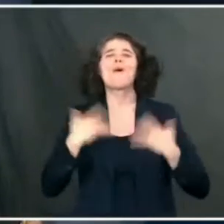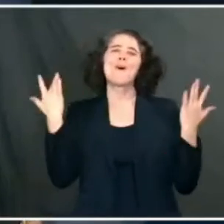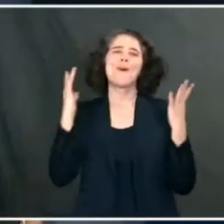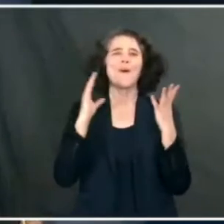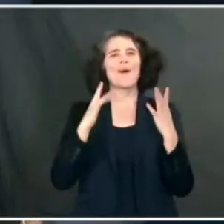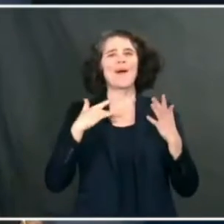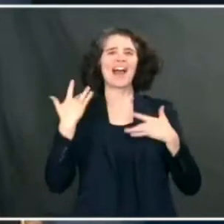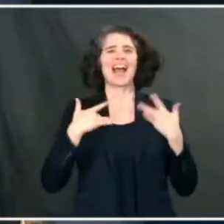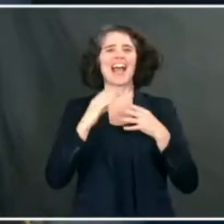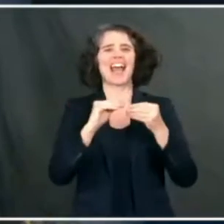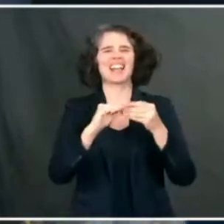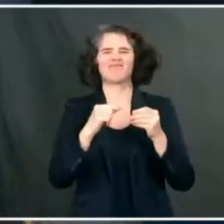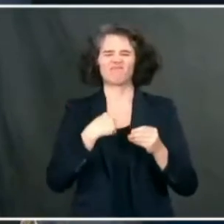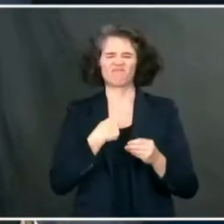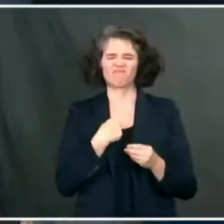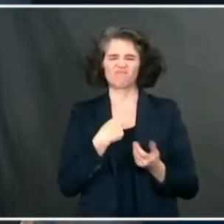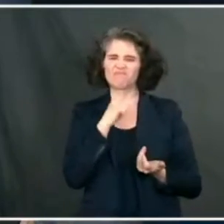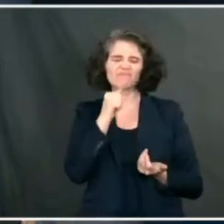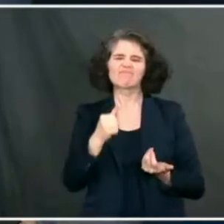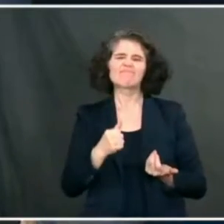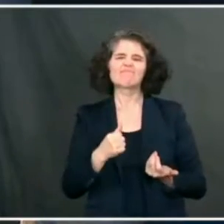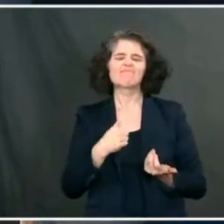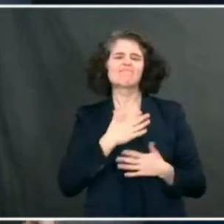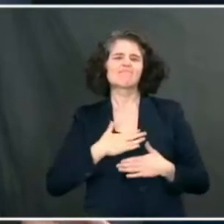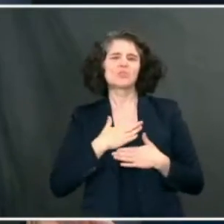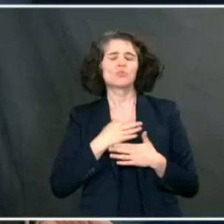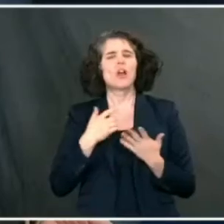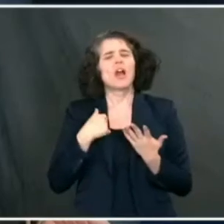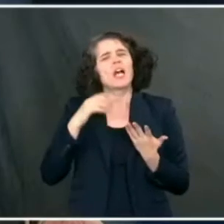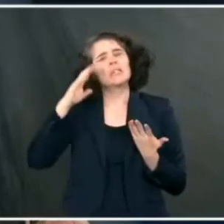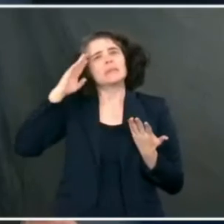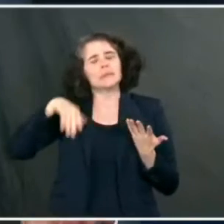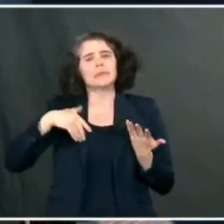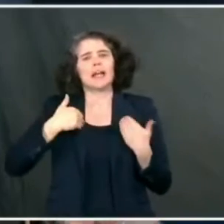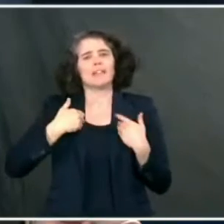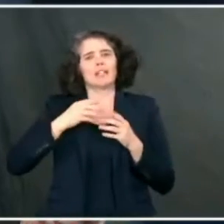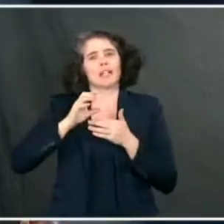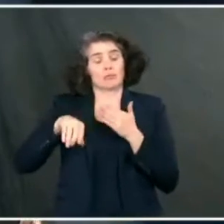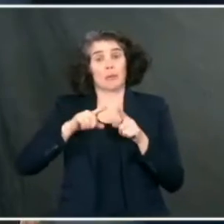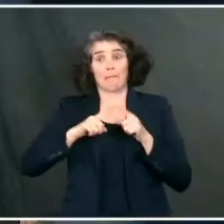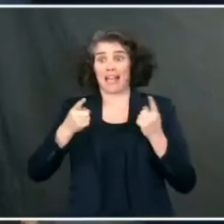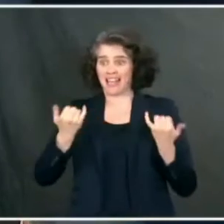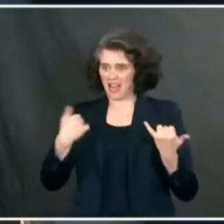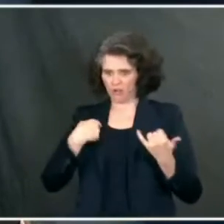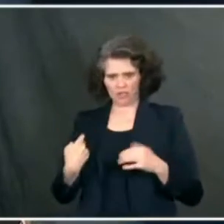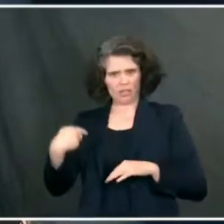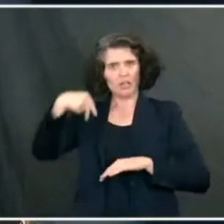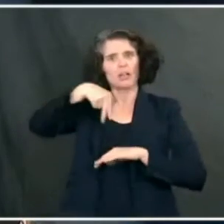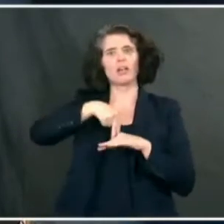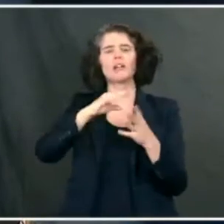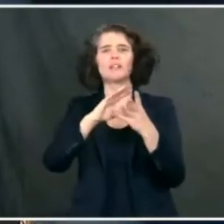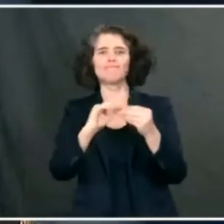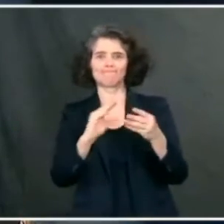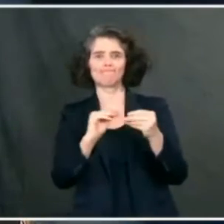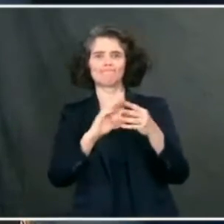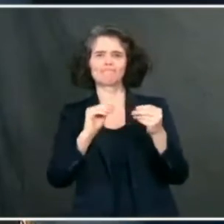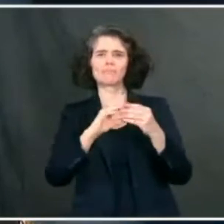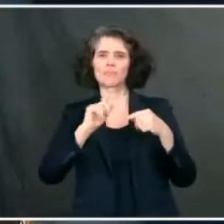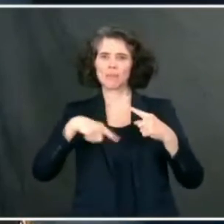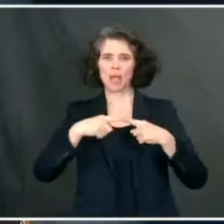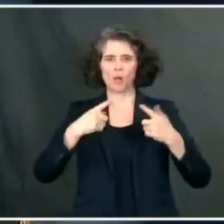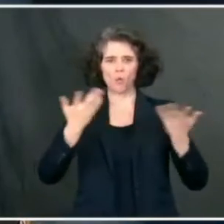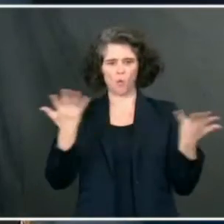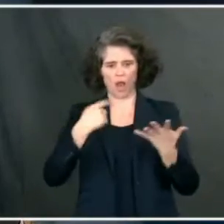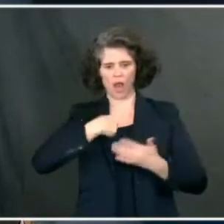could actually say something and there wouldn't be any repercussions about it. The idea that you can get up here and talk about what you